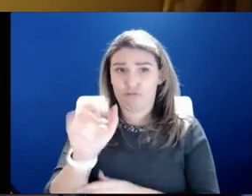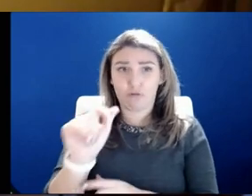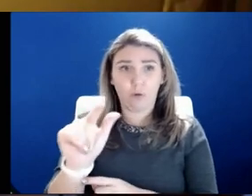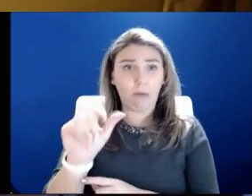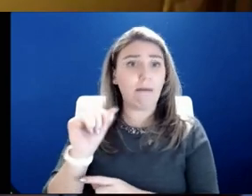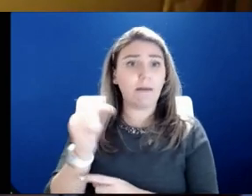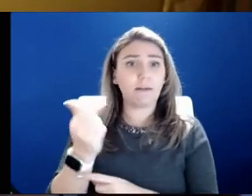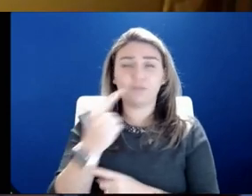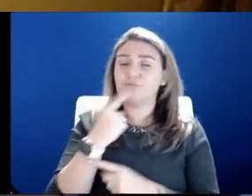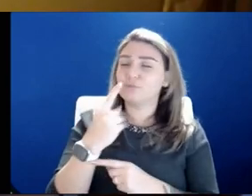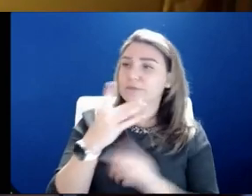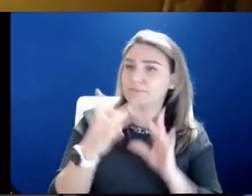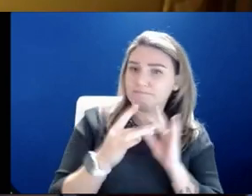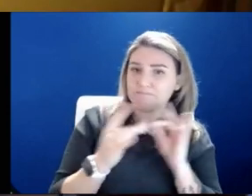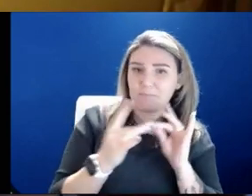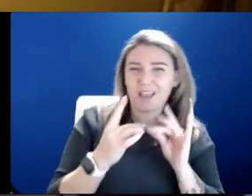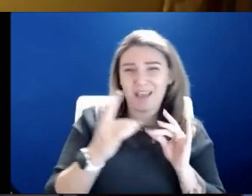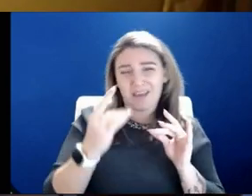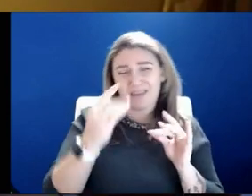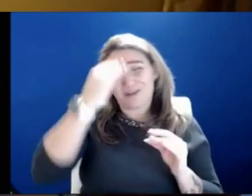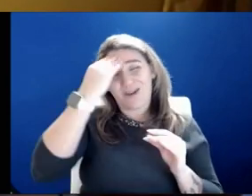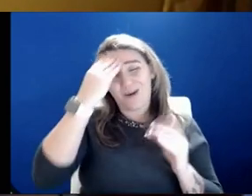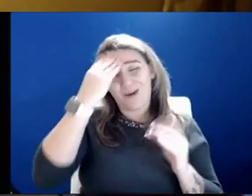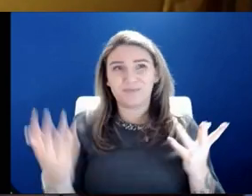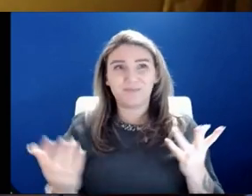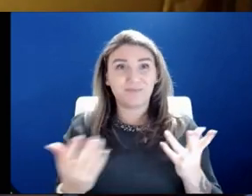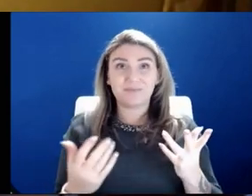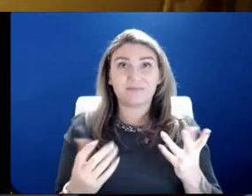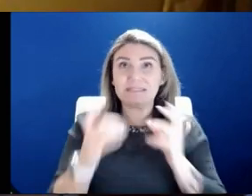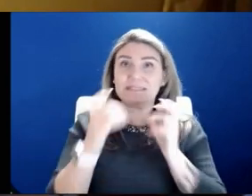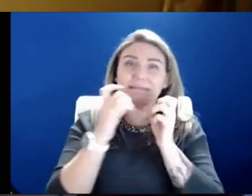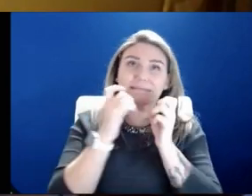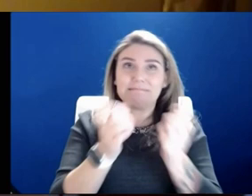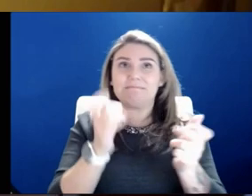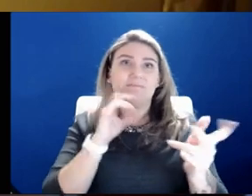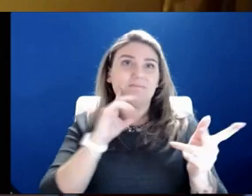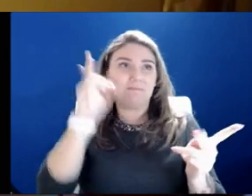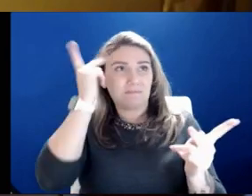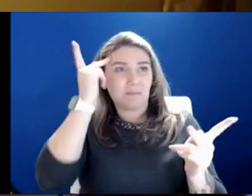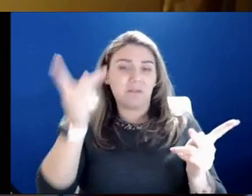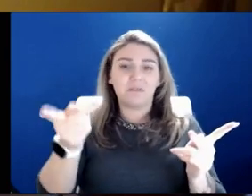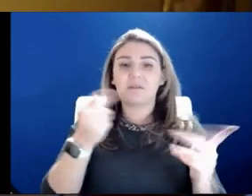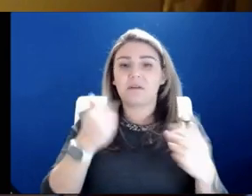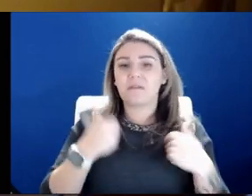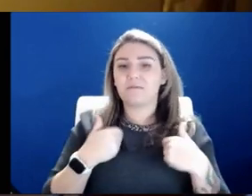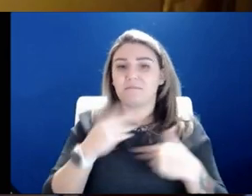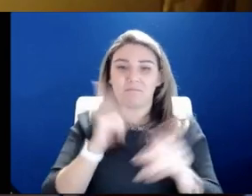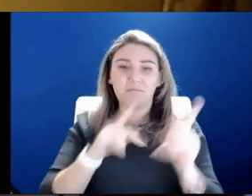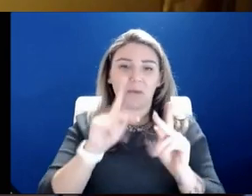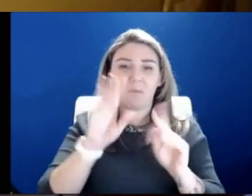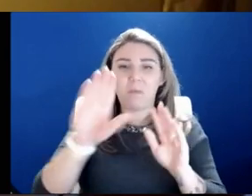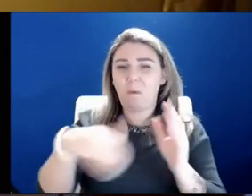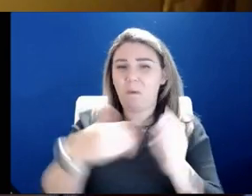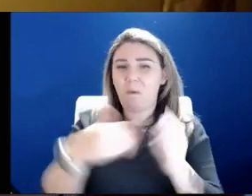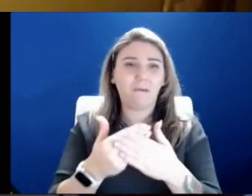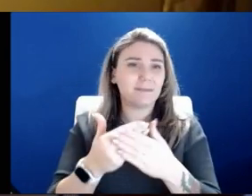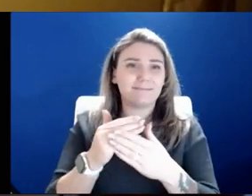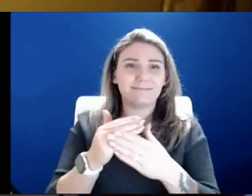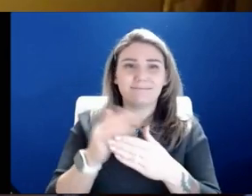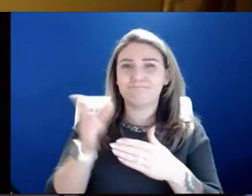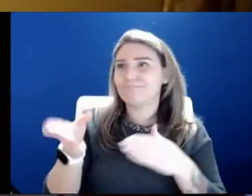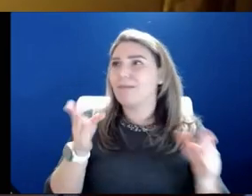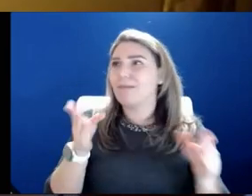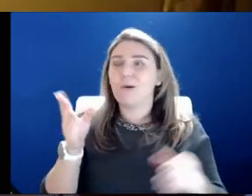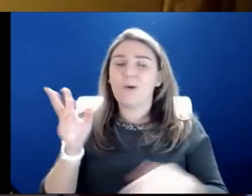I will note that I know this is a, uh, non-partisan or bipartisan show. You have folks from all walks here. And so to the extent I